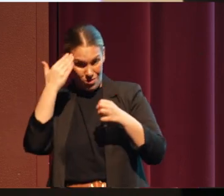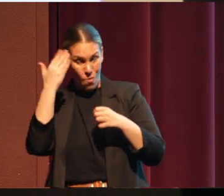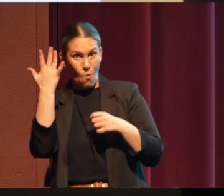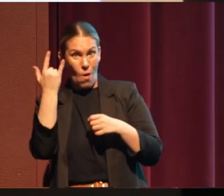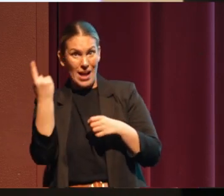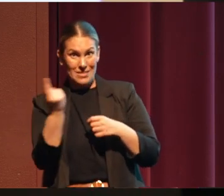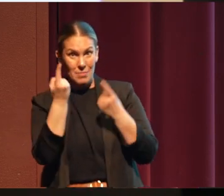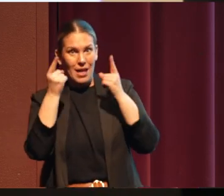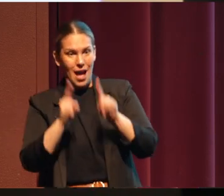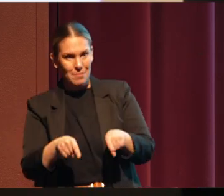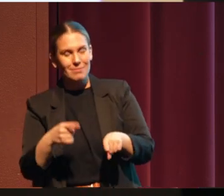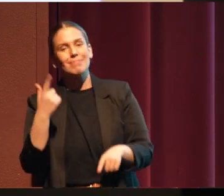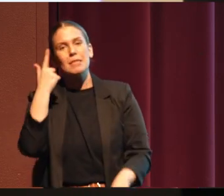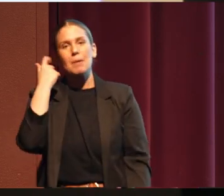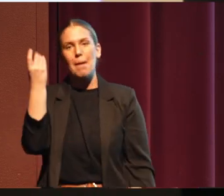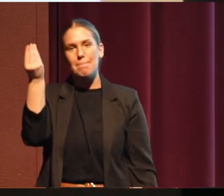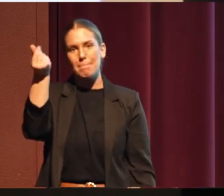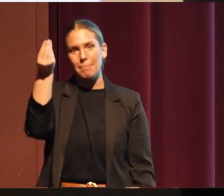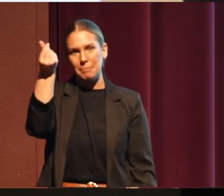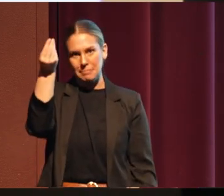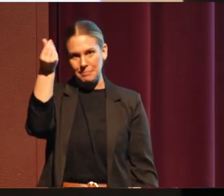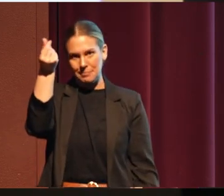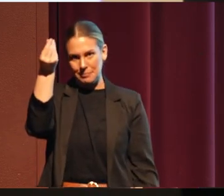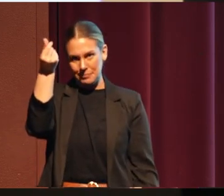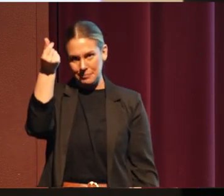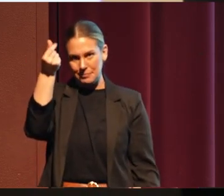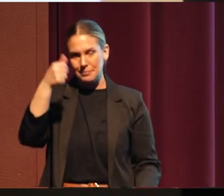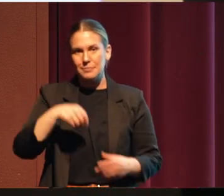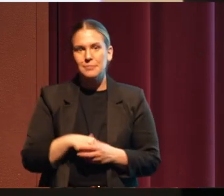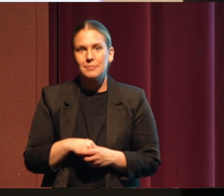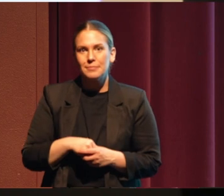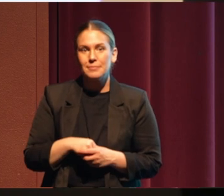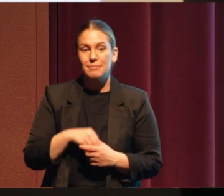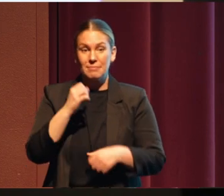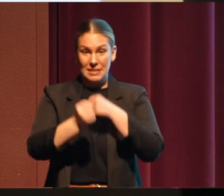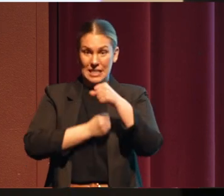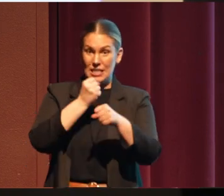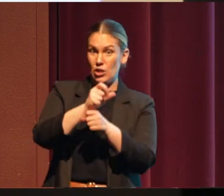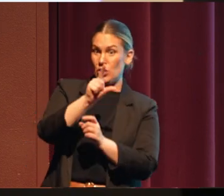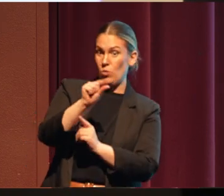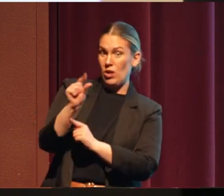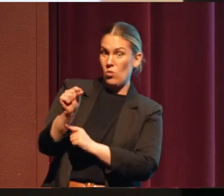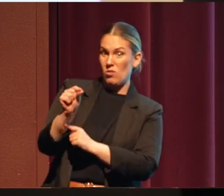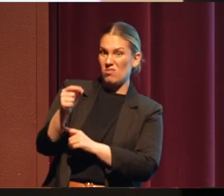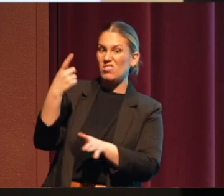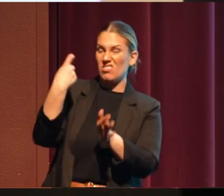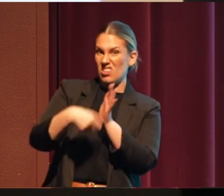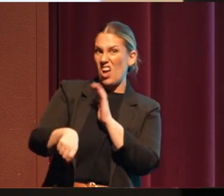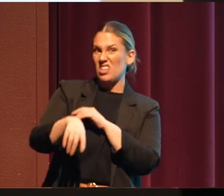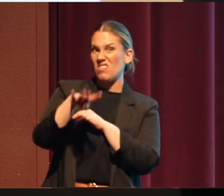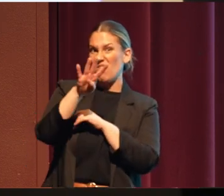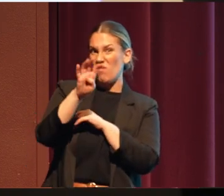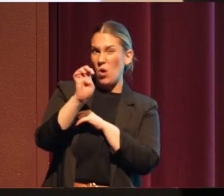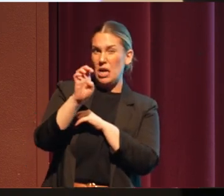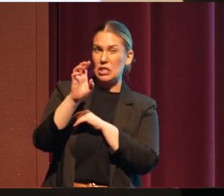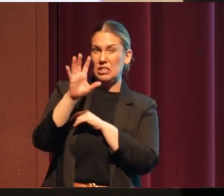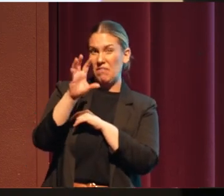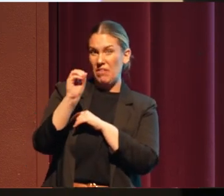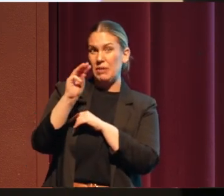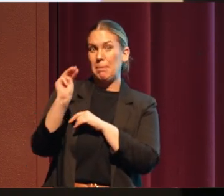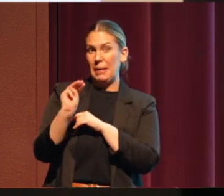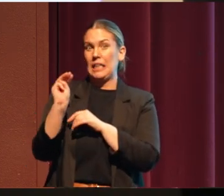it's always about the money. In 2020, this is going to cost about $450 million to do this project.